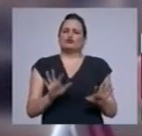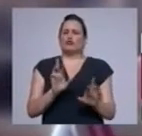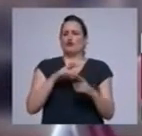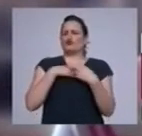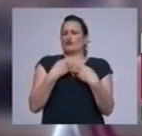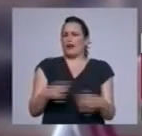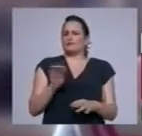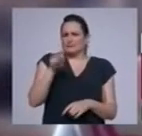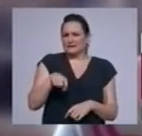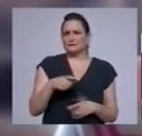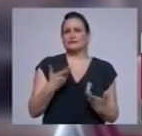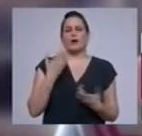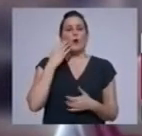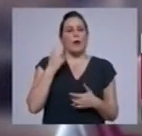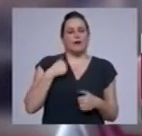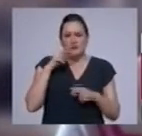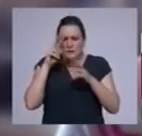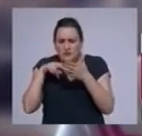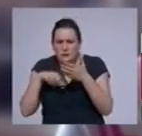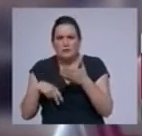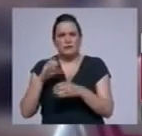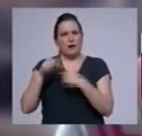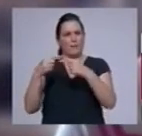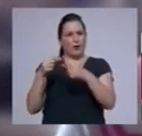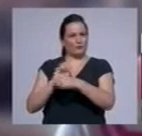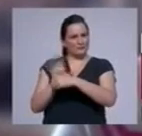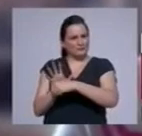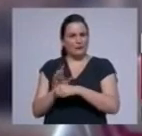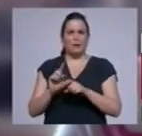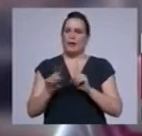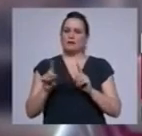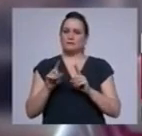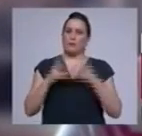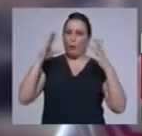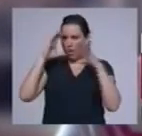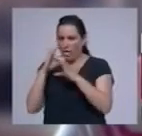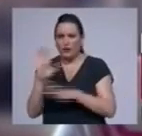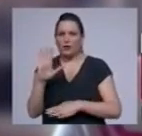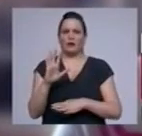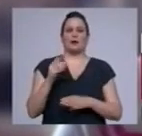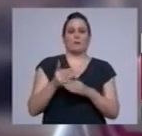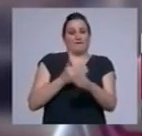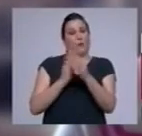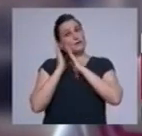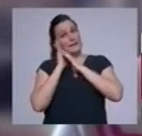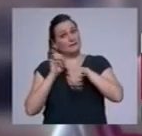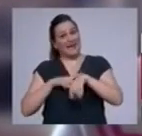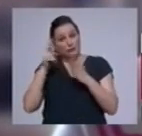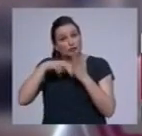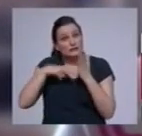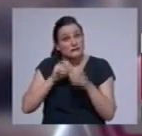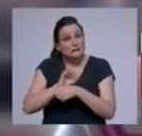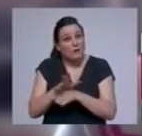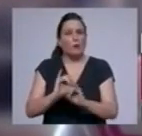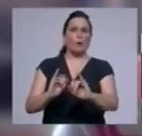to process COVID information? That's going to have a time in the day, but it can't be all pervasive, and certainly not just before bedtime. And then, of